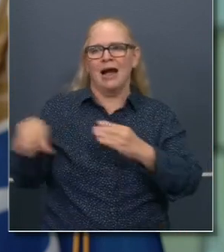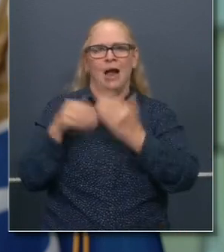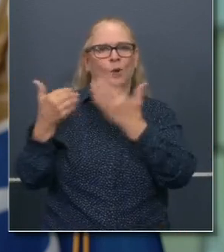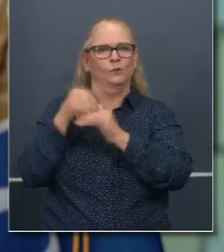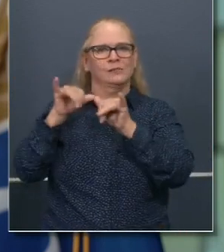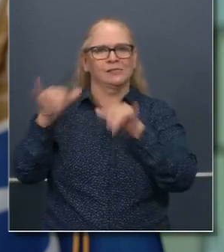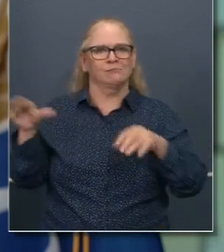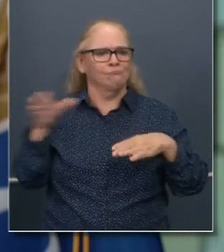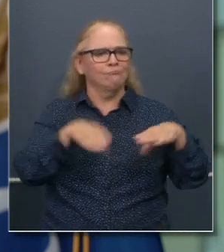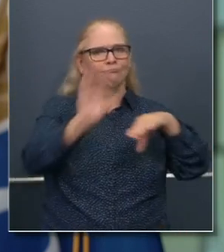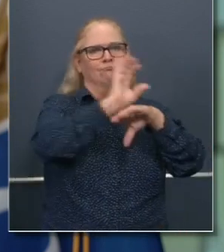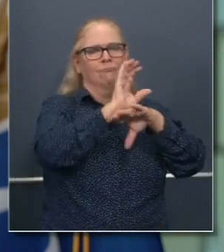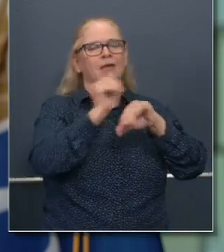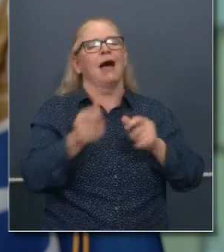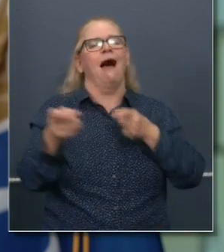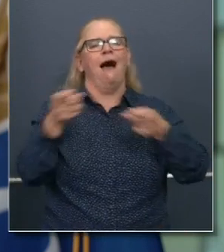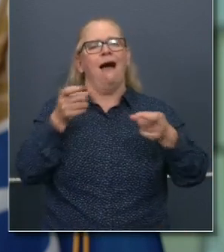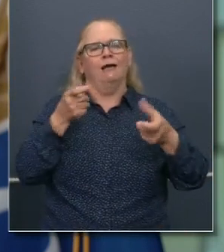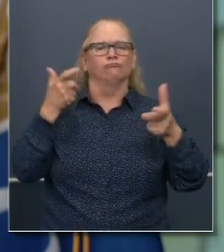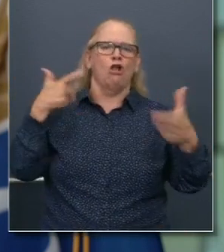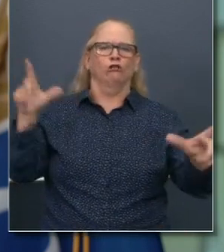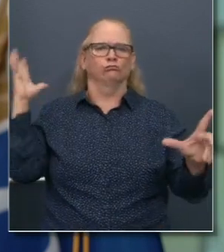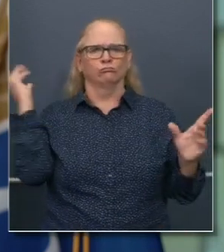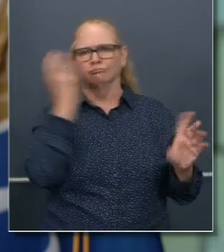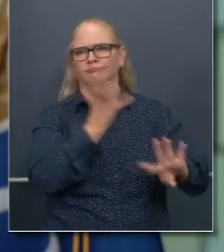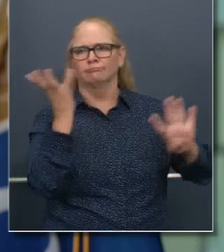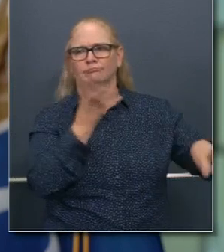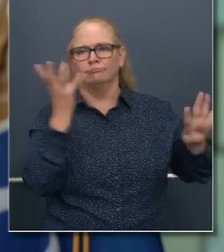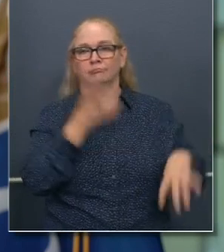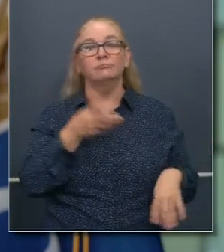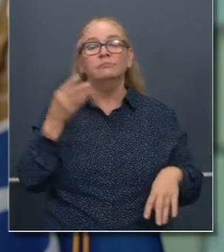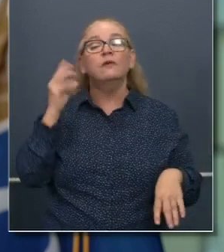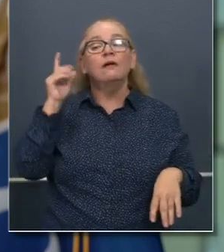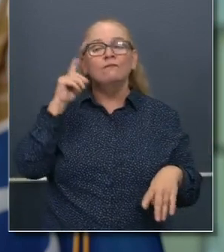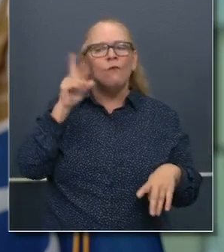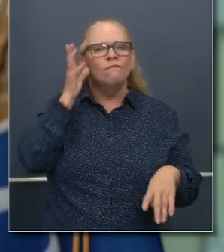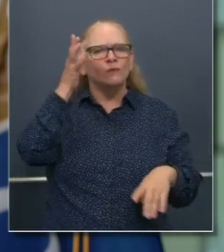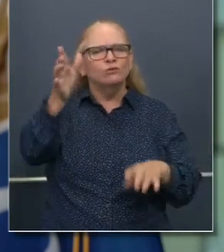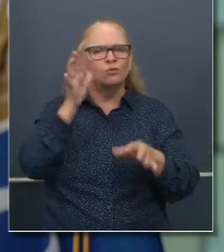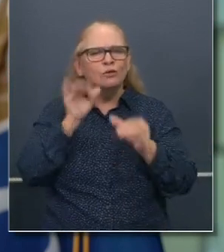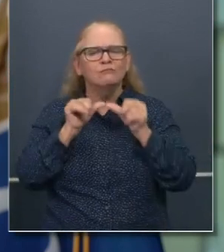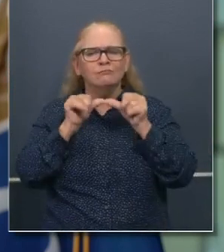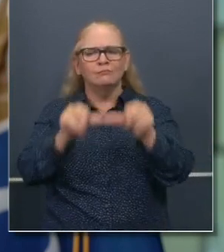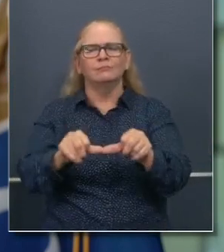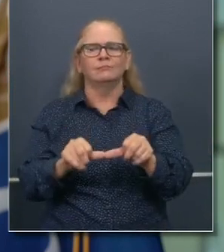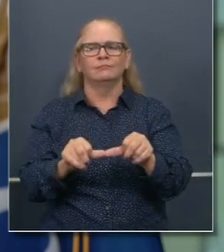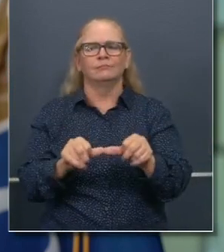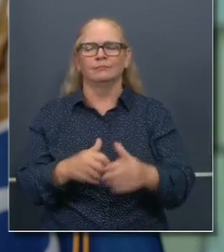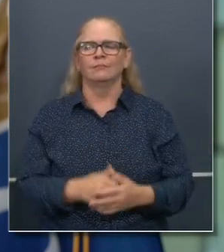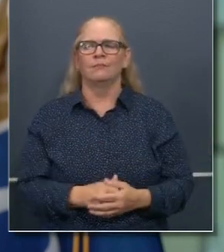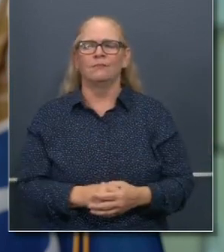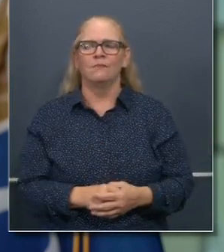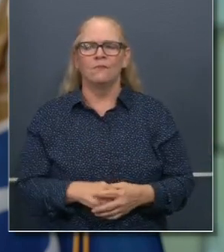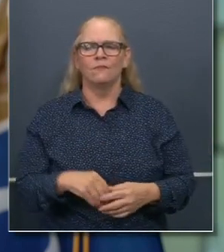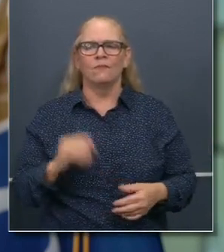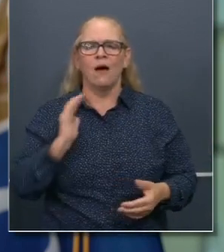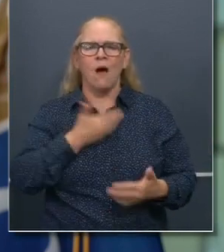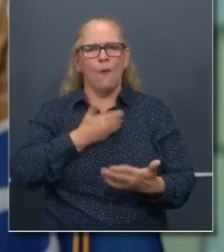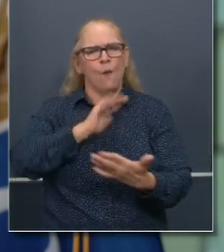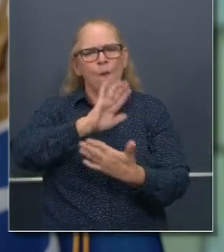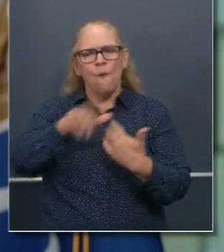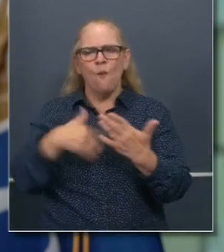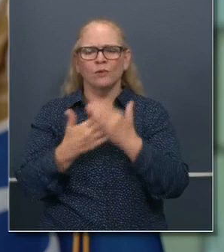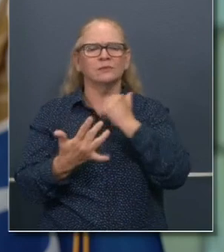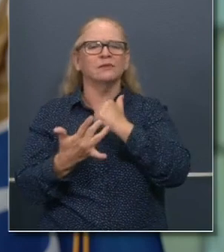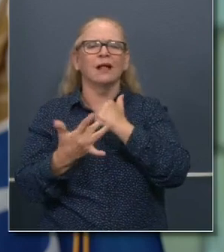strategy. And then in the long term, uh, we have Amy Tong and others, uh, that run our technology department, uh, that are putting together